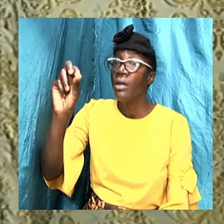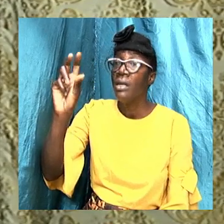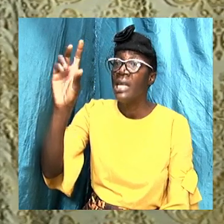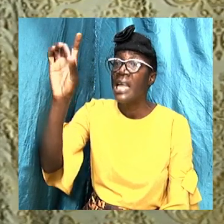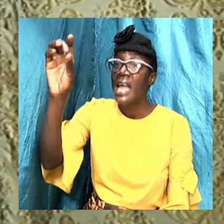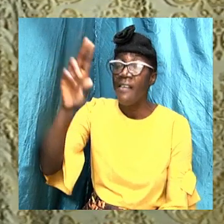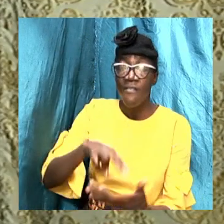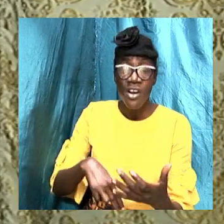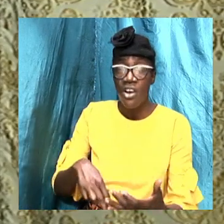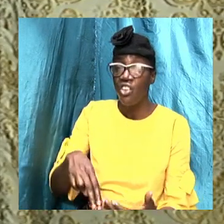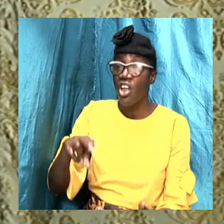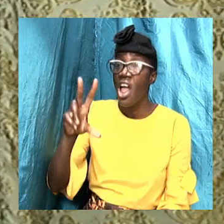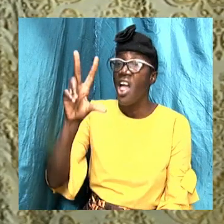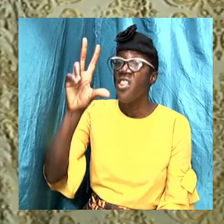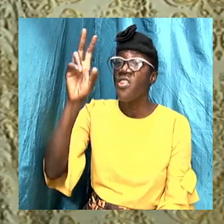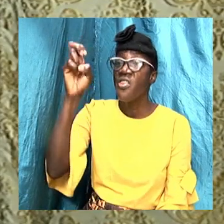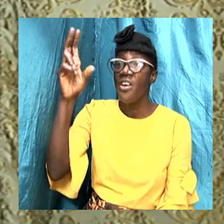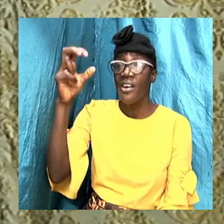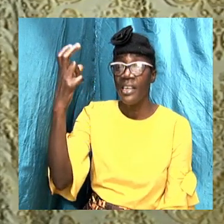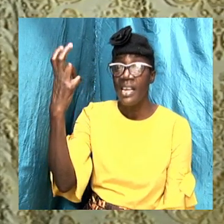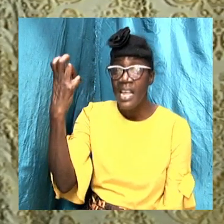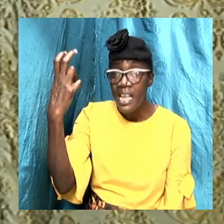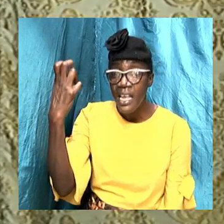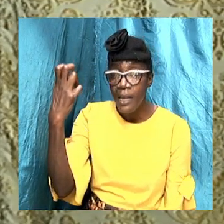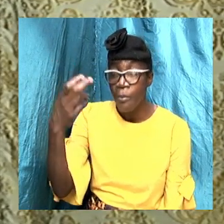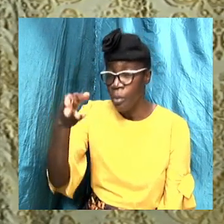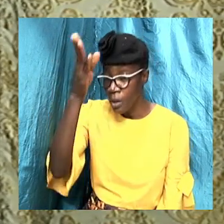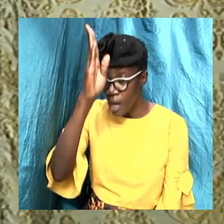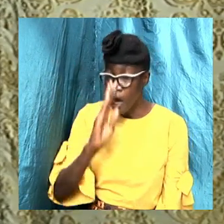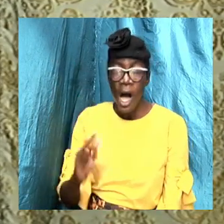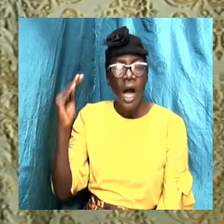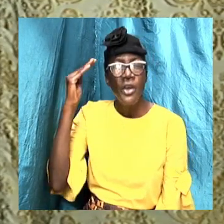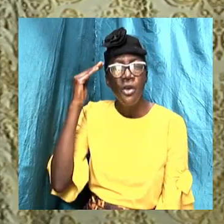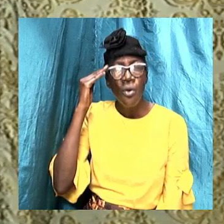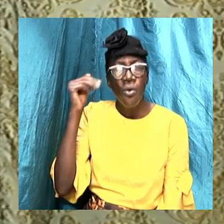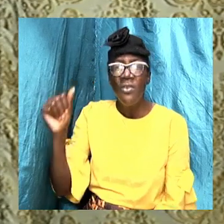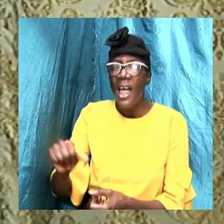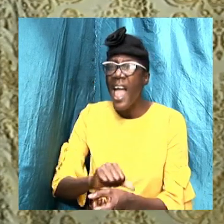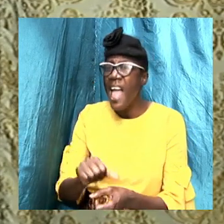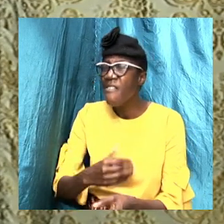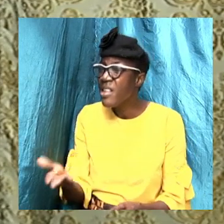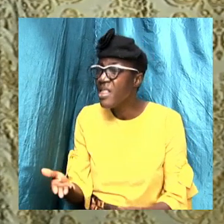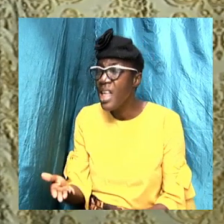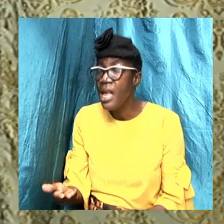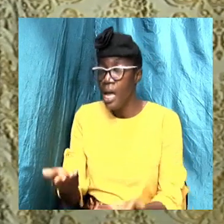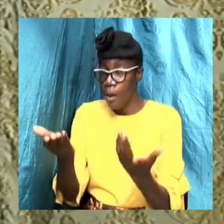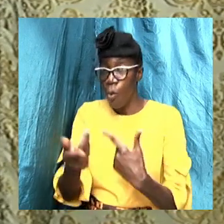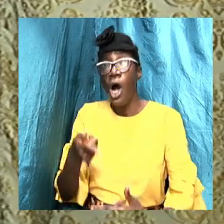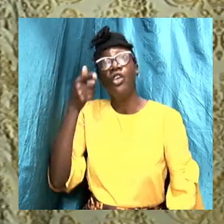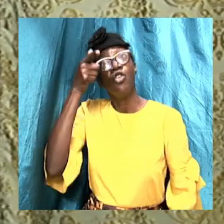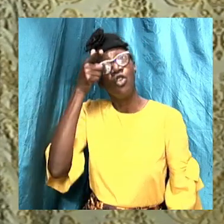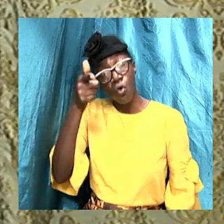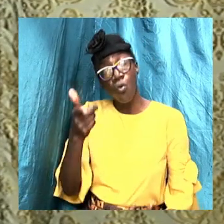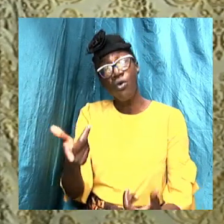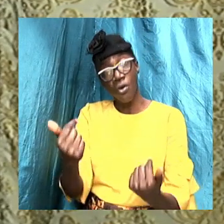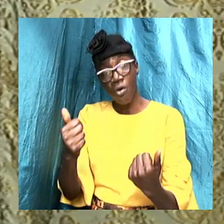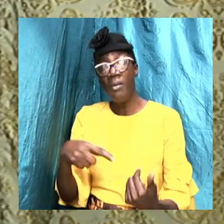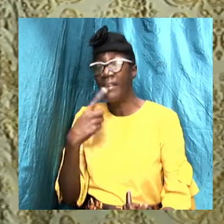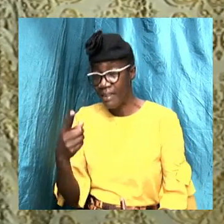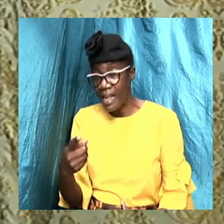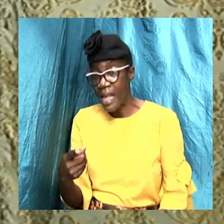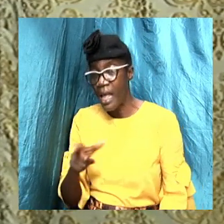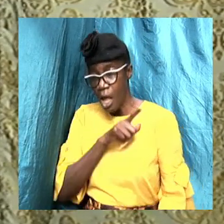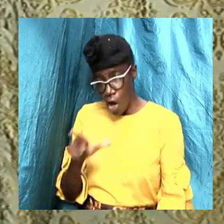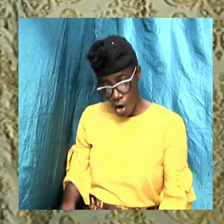Yes, he knows everything. But God is a principal God. God wants you to come to him and say, look here, forgive me